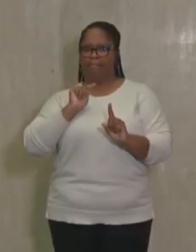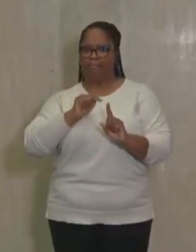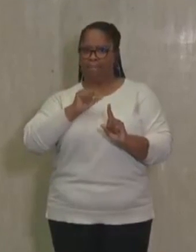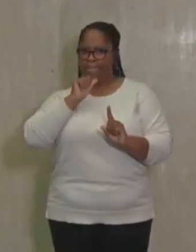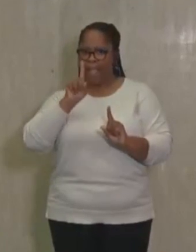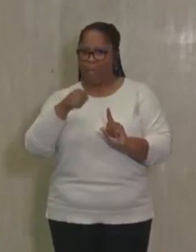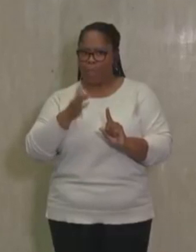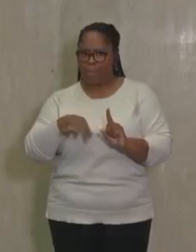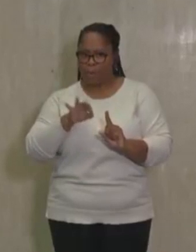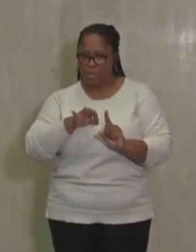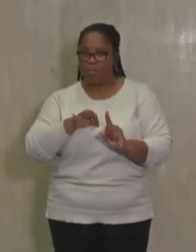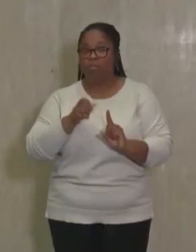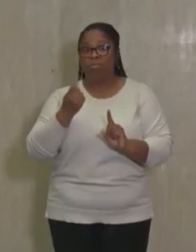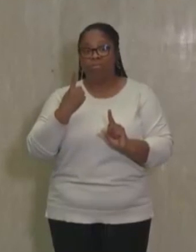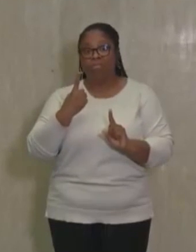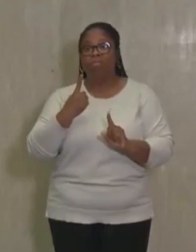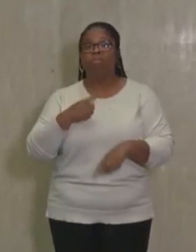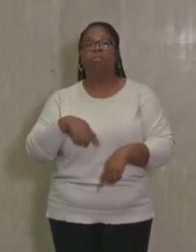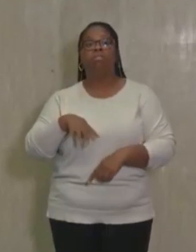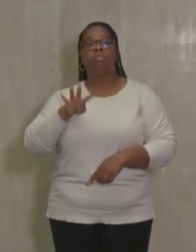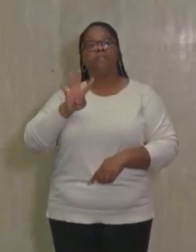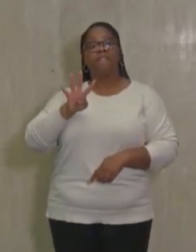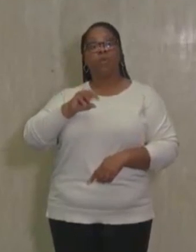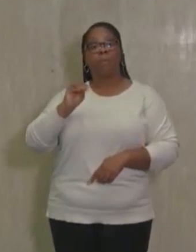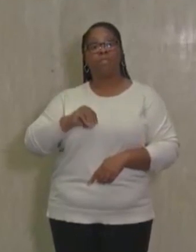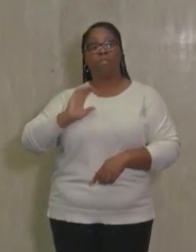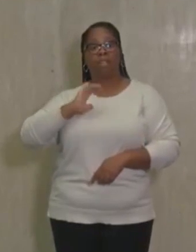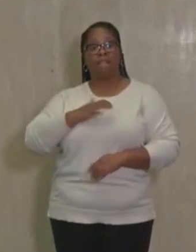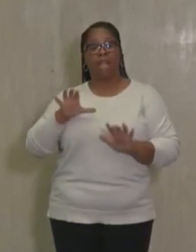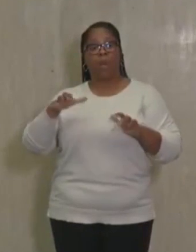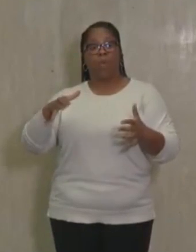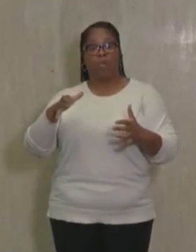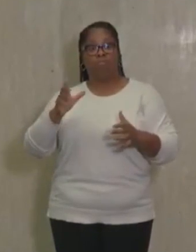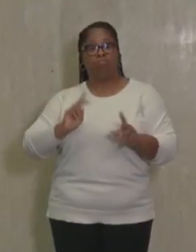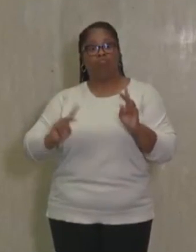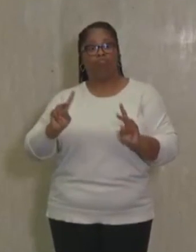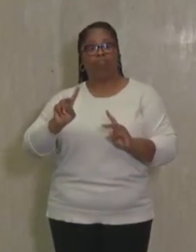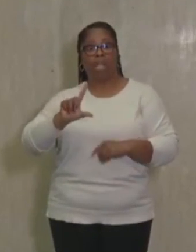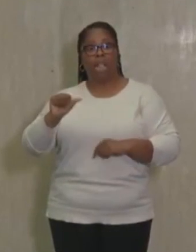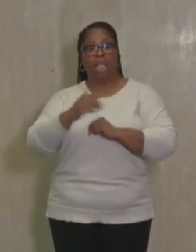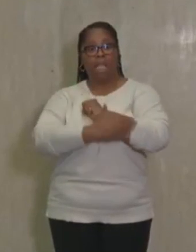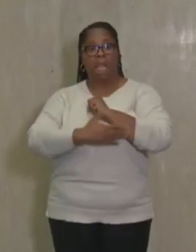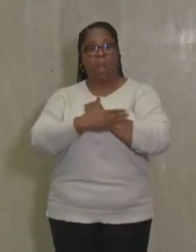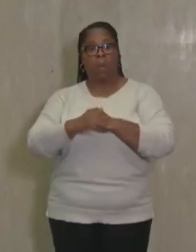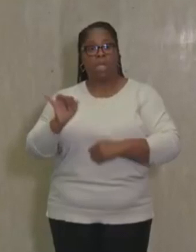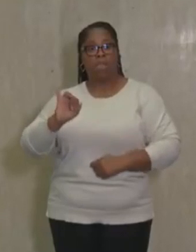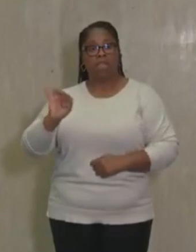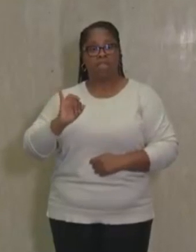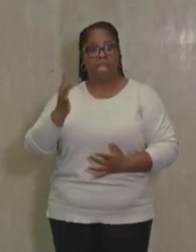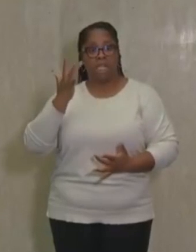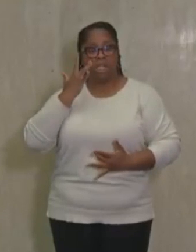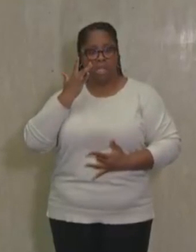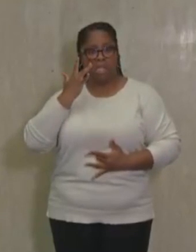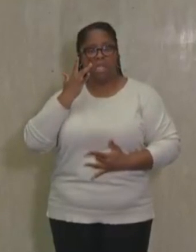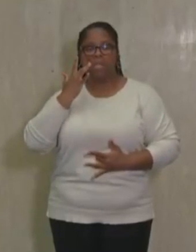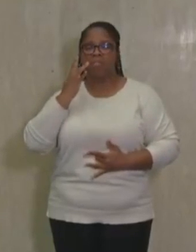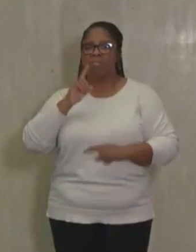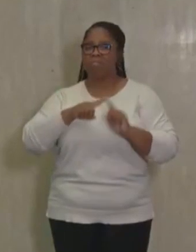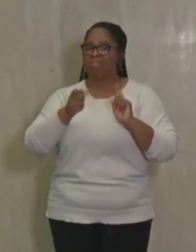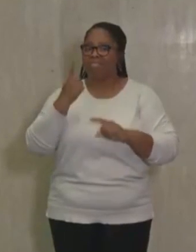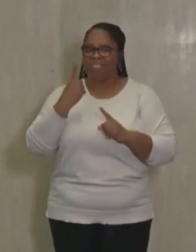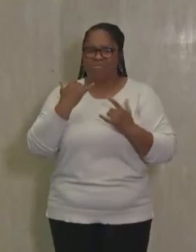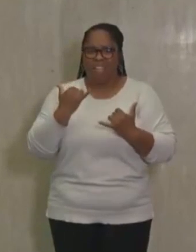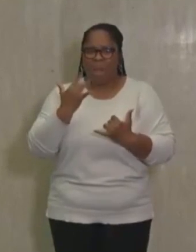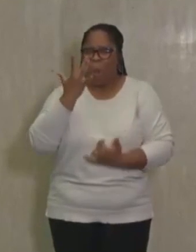show is that only 4 percent of our population has been infected, infected, which means we are very early in the epidemic,